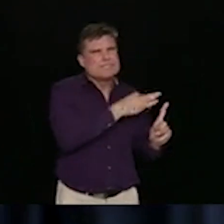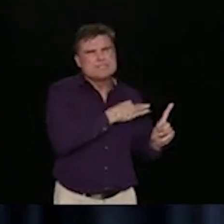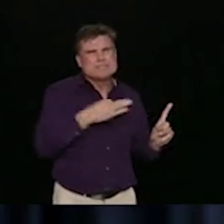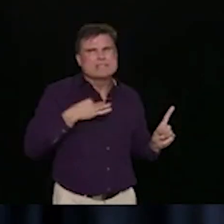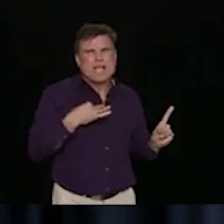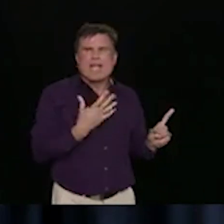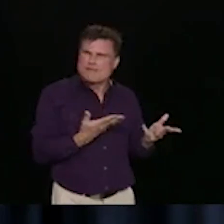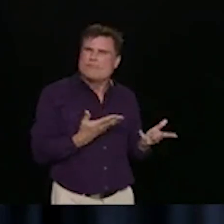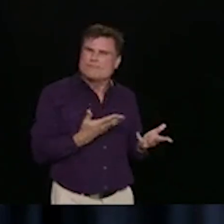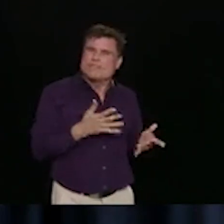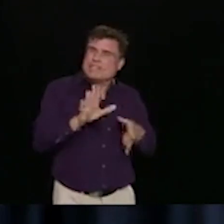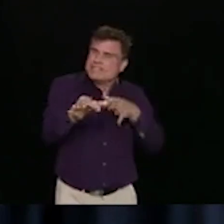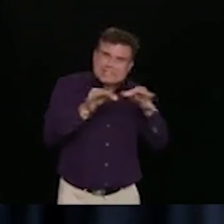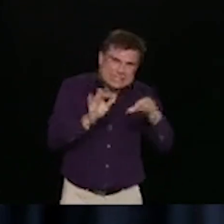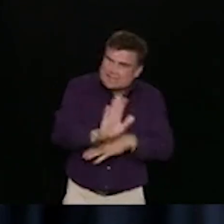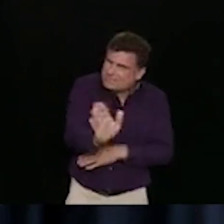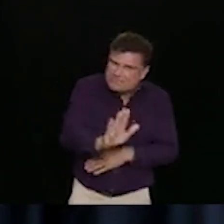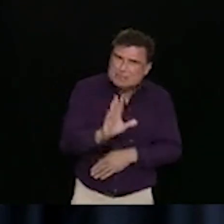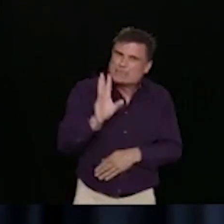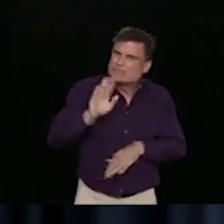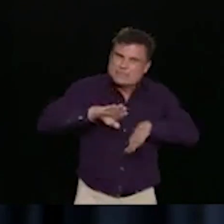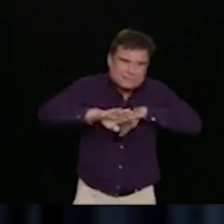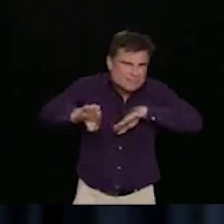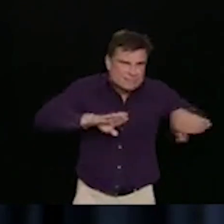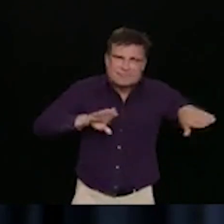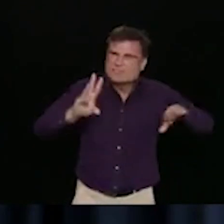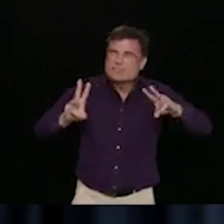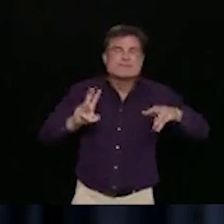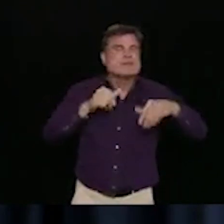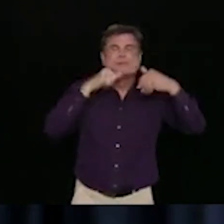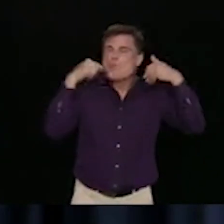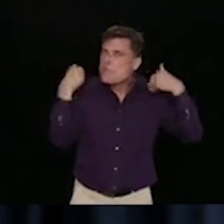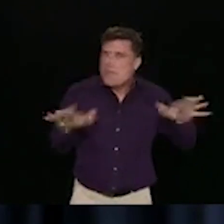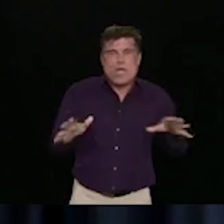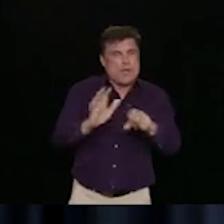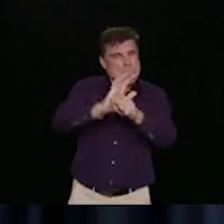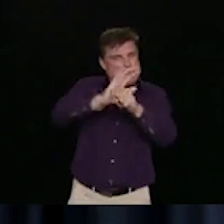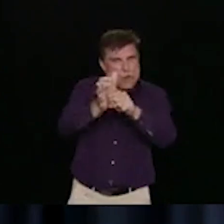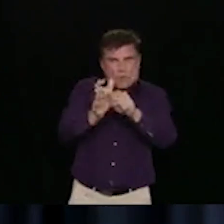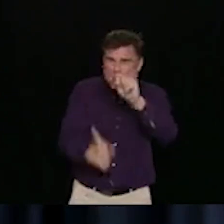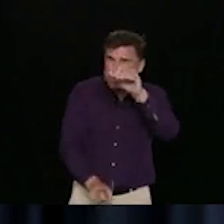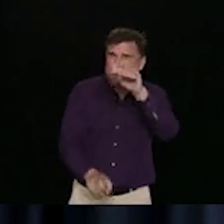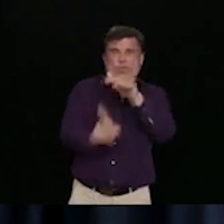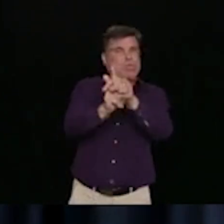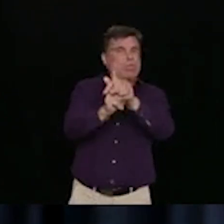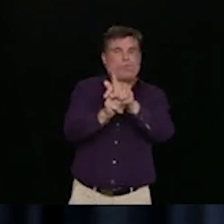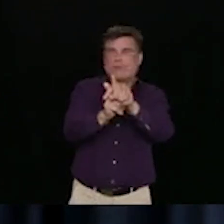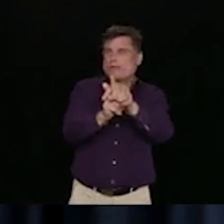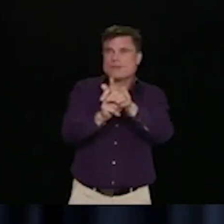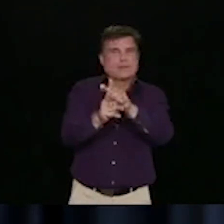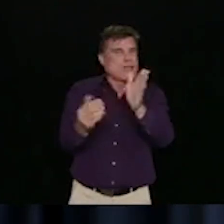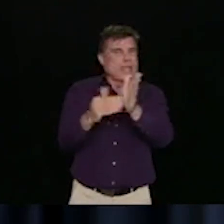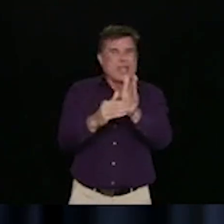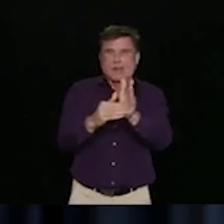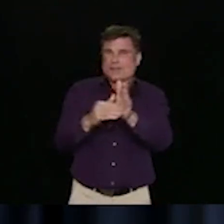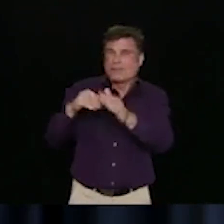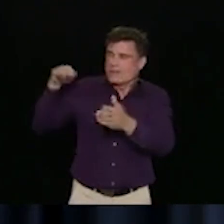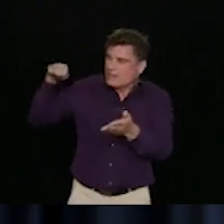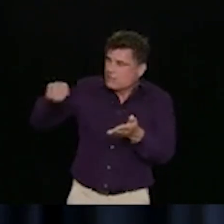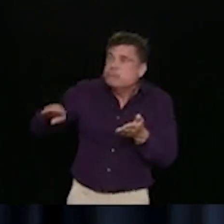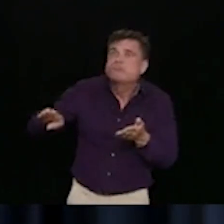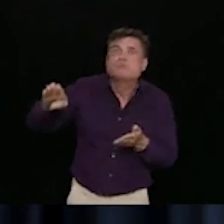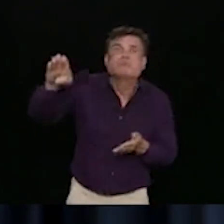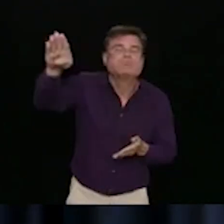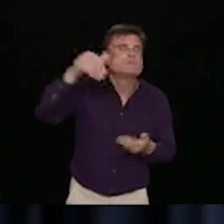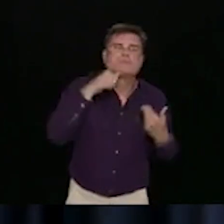through this next year. The last thing we want is to have transmission going on in places like restaurants and bars and nightclubs or, you